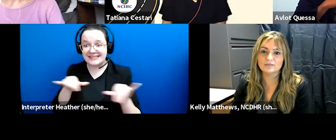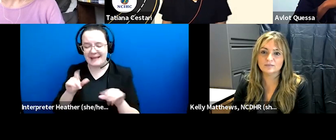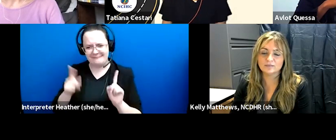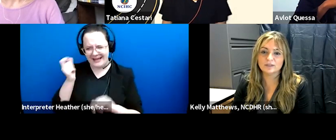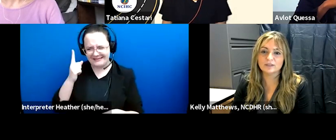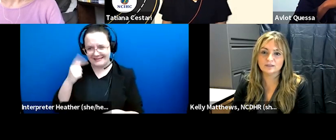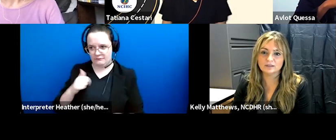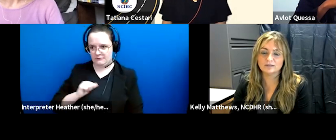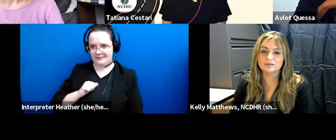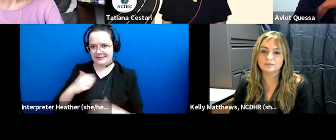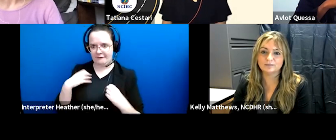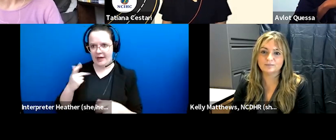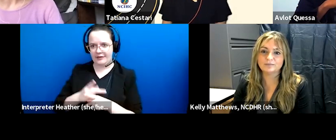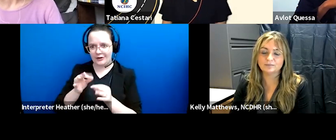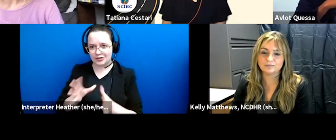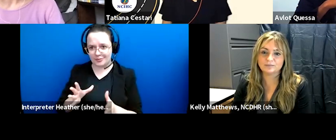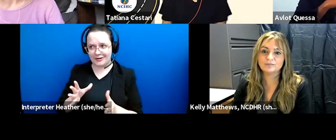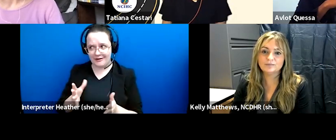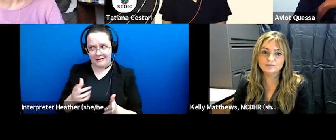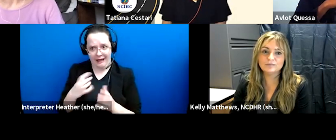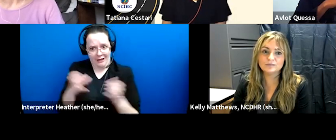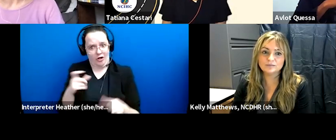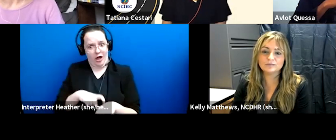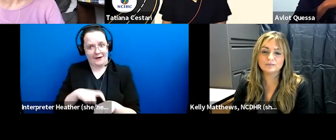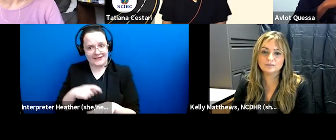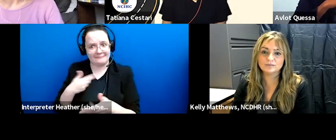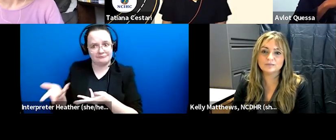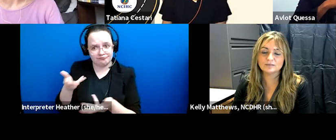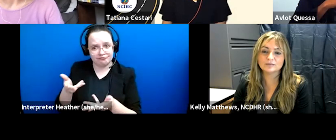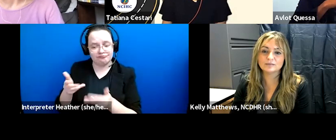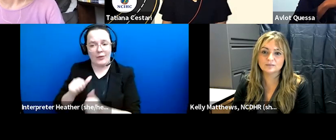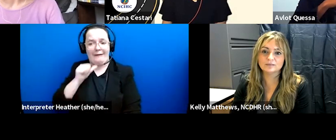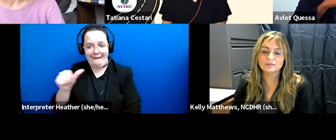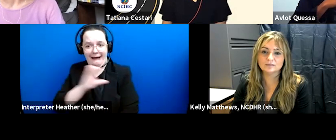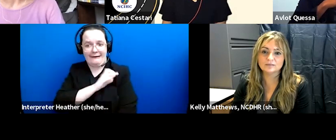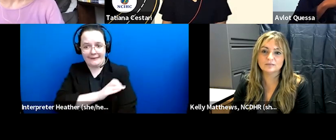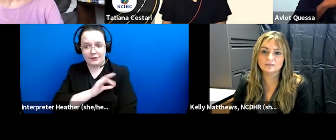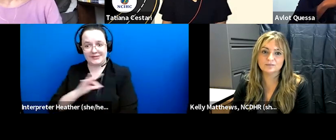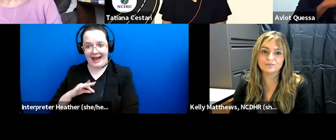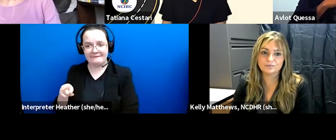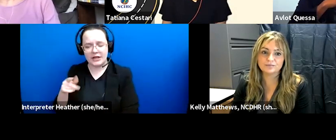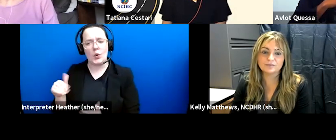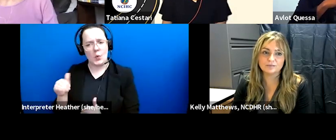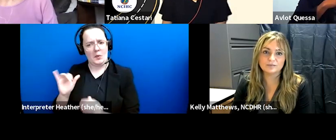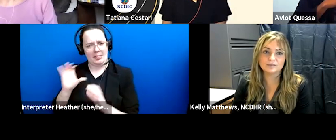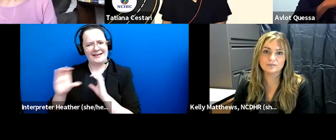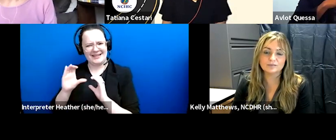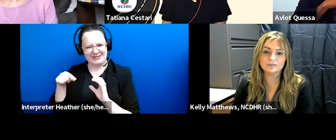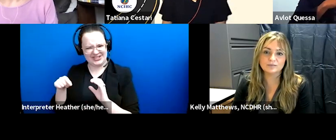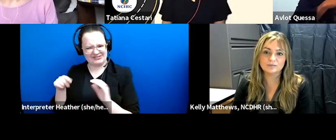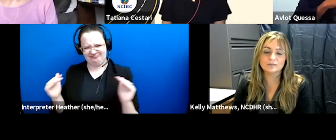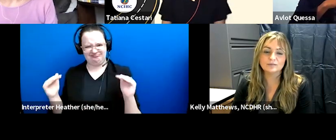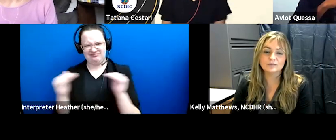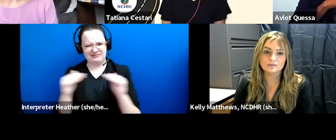um a lot of time with non-clinical staff and the and the communication is is just as